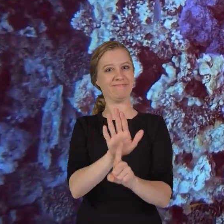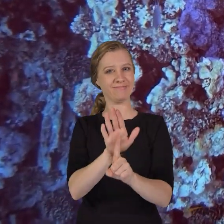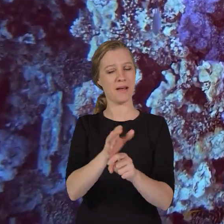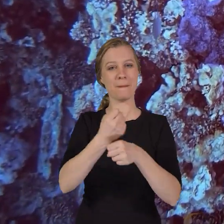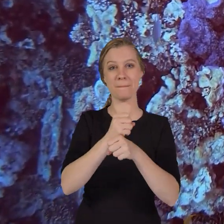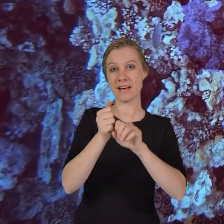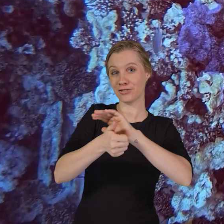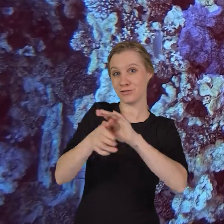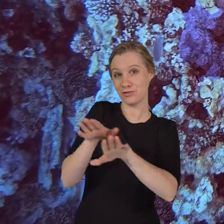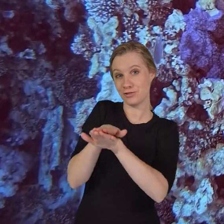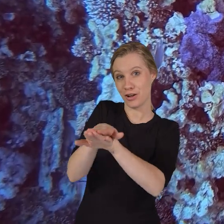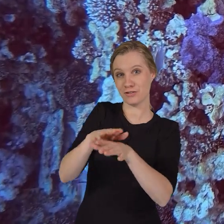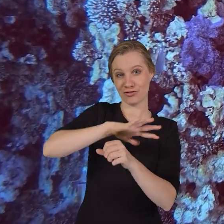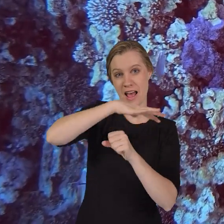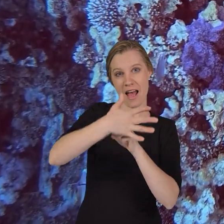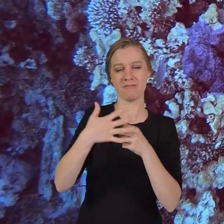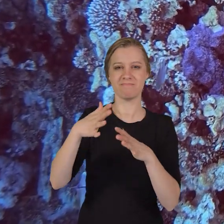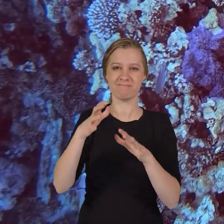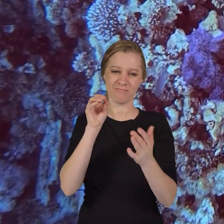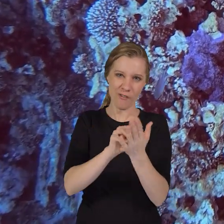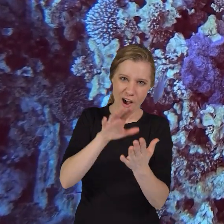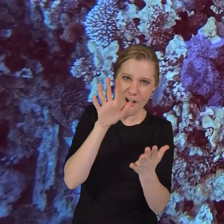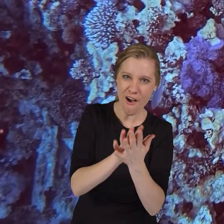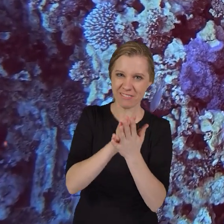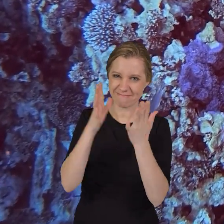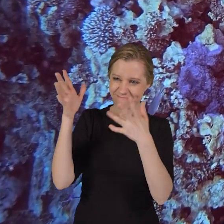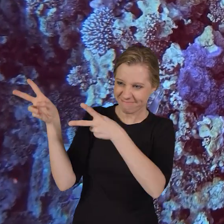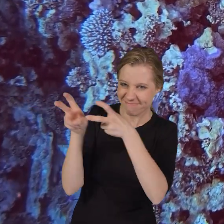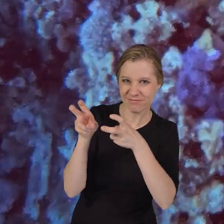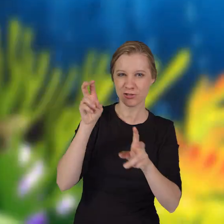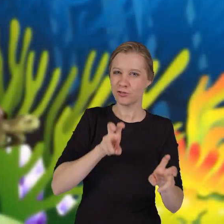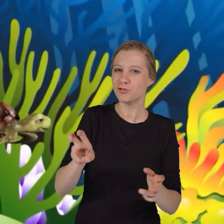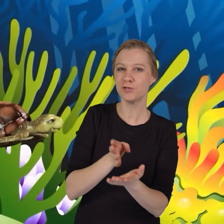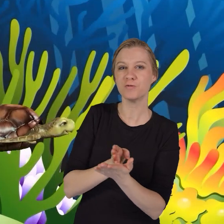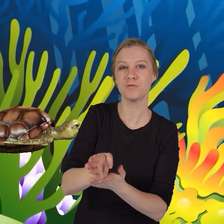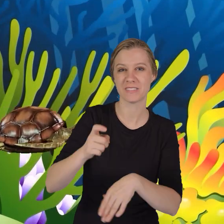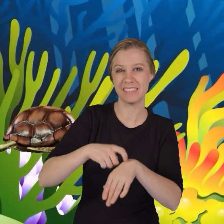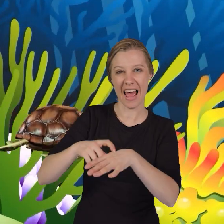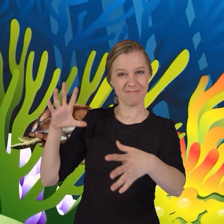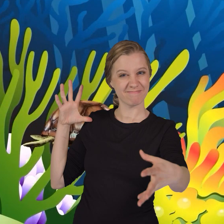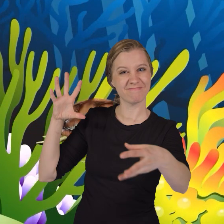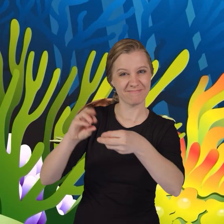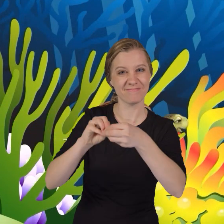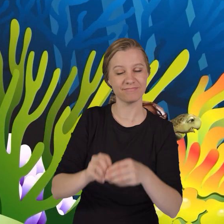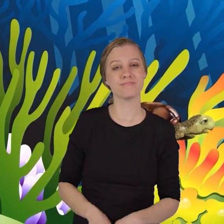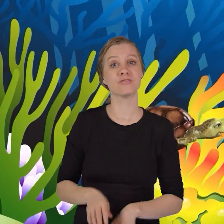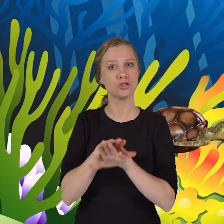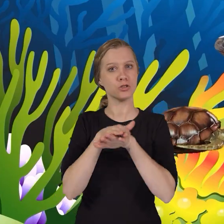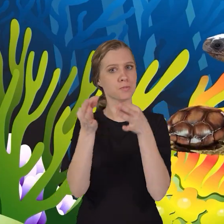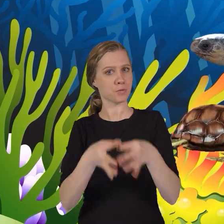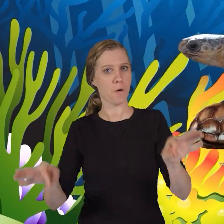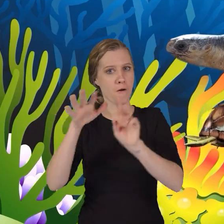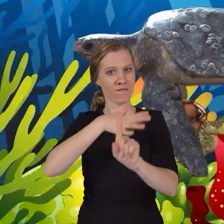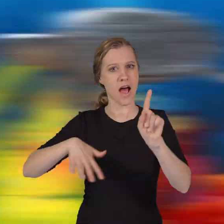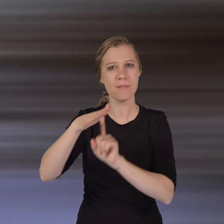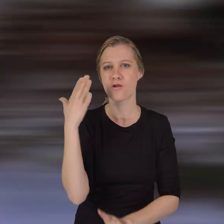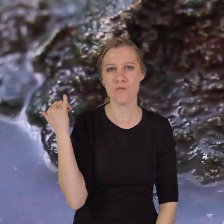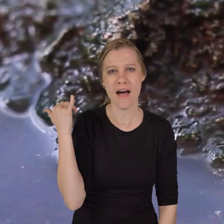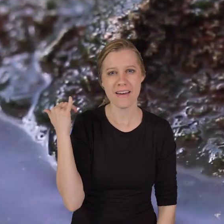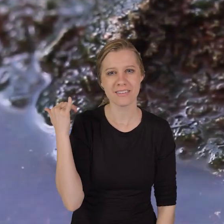makes the turtle's shell a living record of its journey through time. Why are turtles important to the environment?